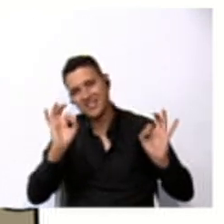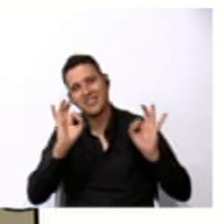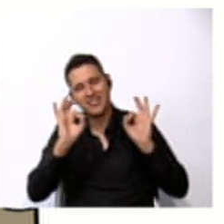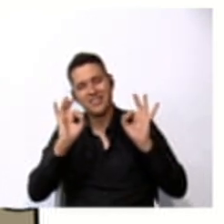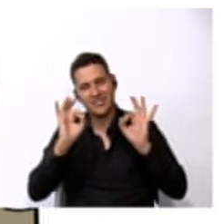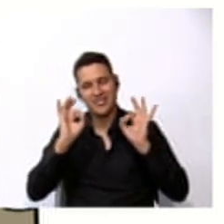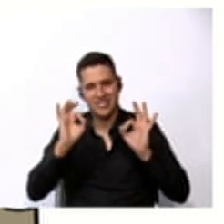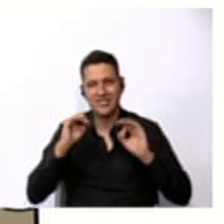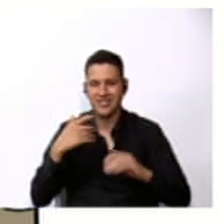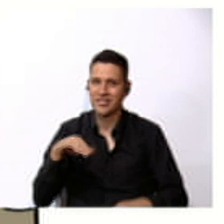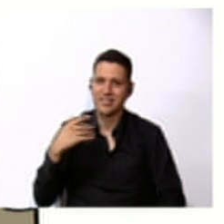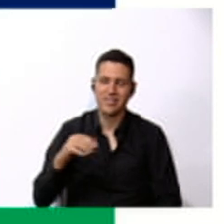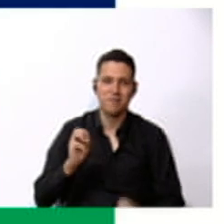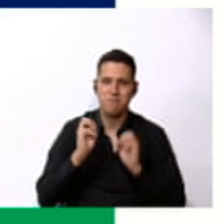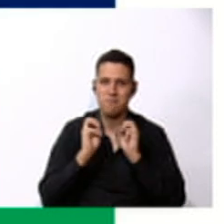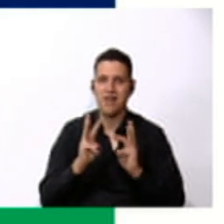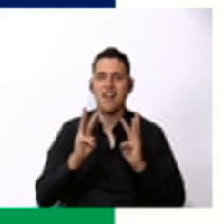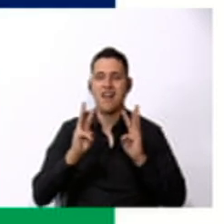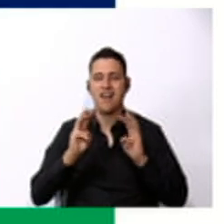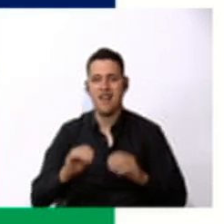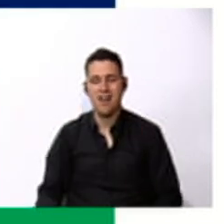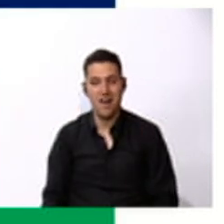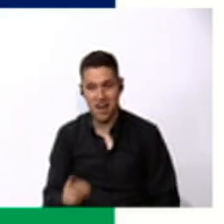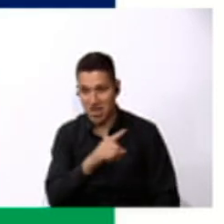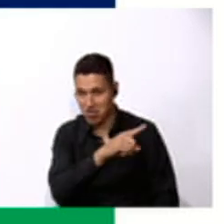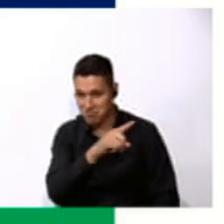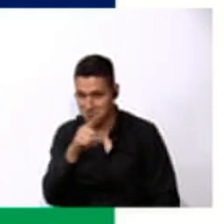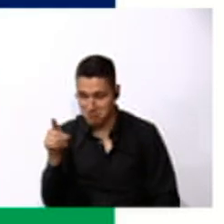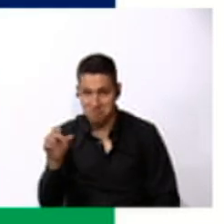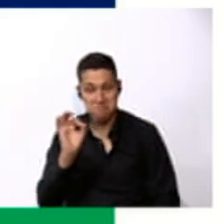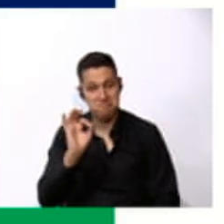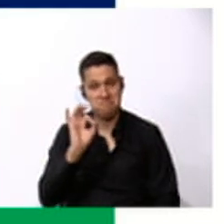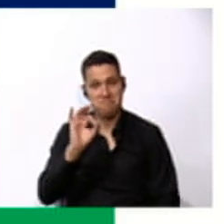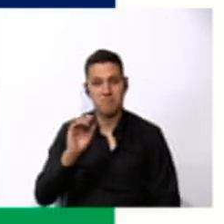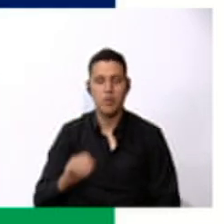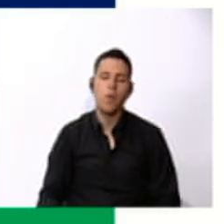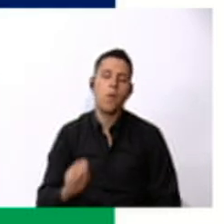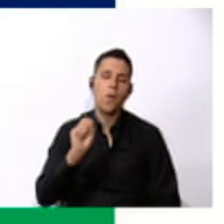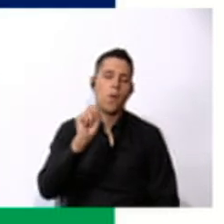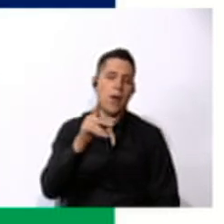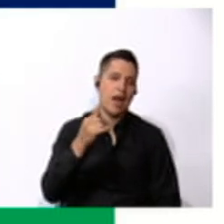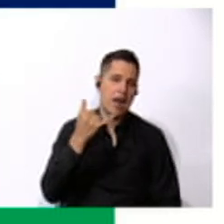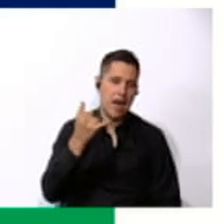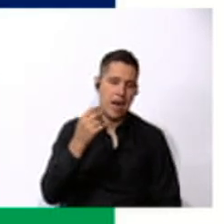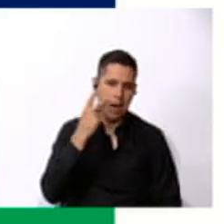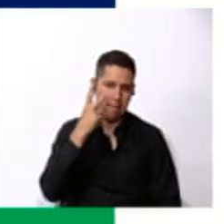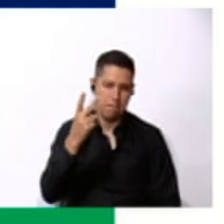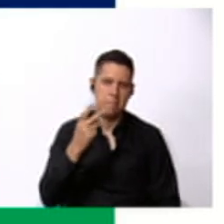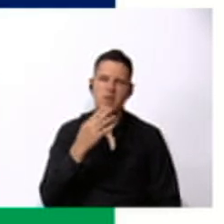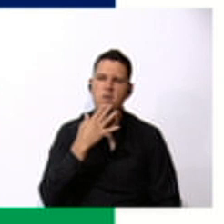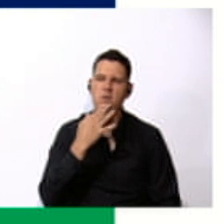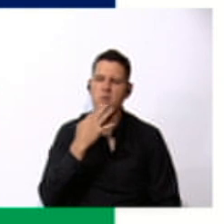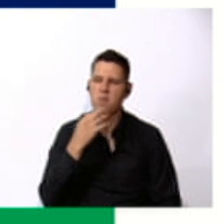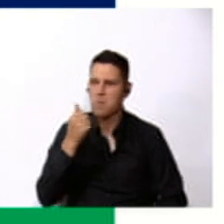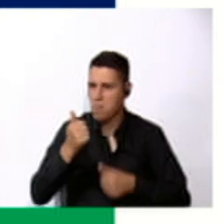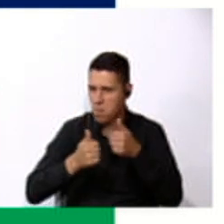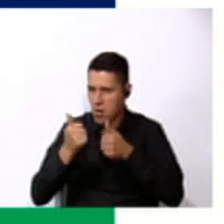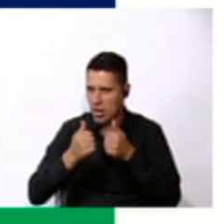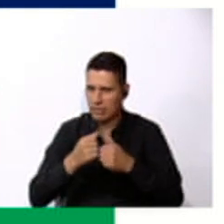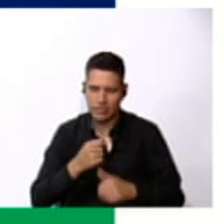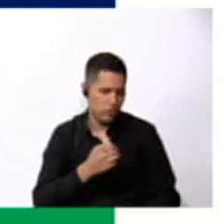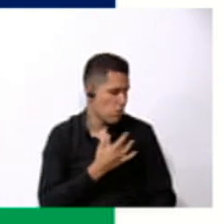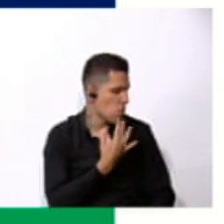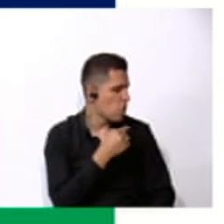good. Wow. Kids, you are awesome. Now let's see. What color? teacher,